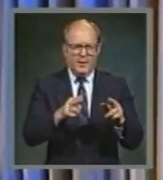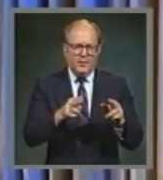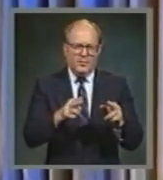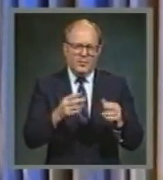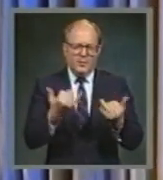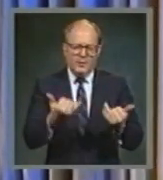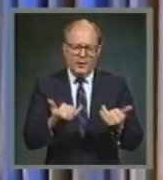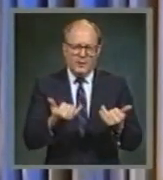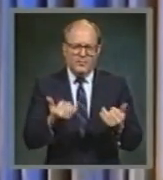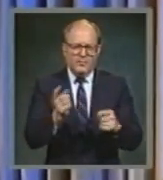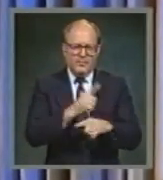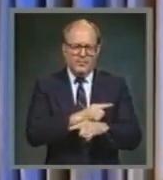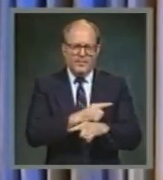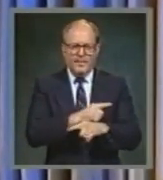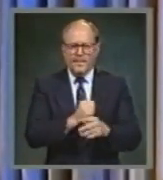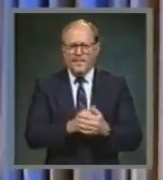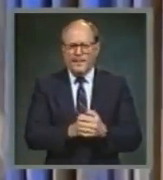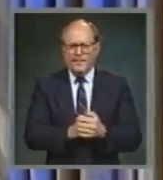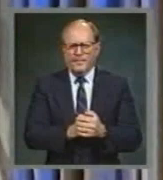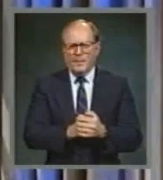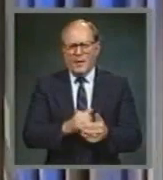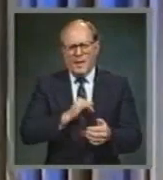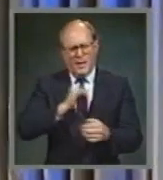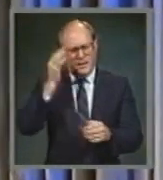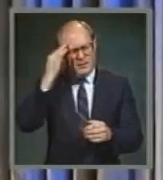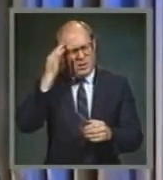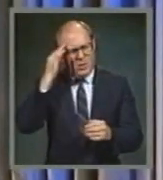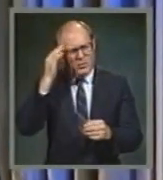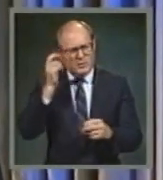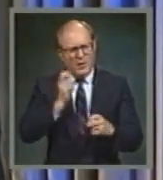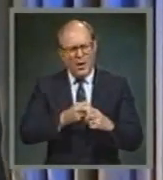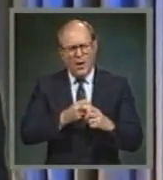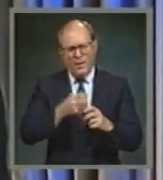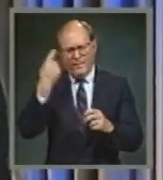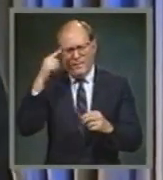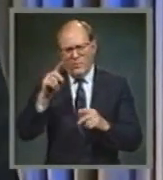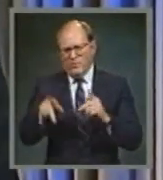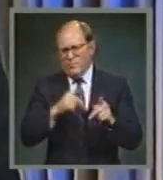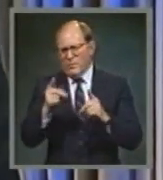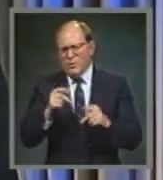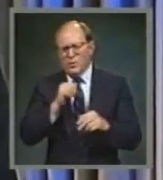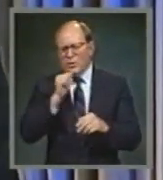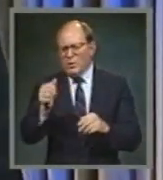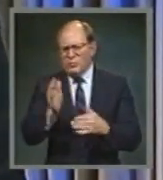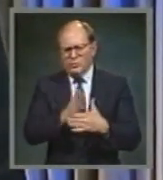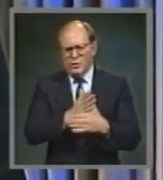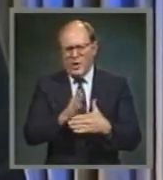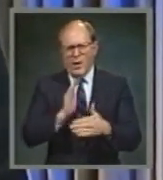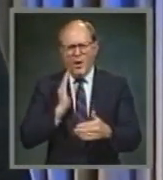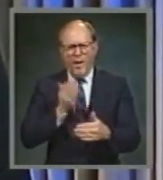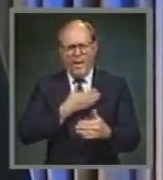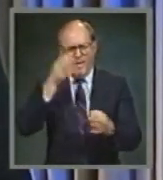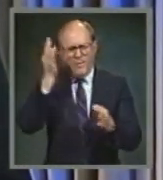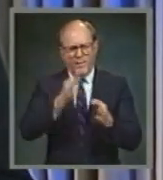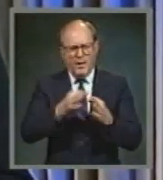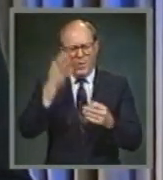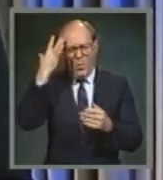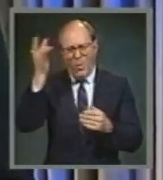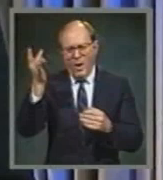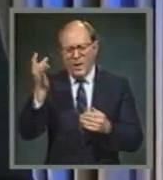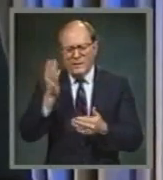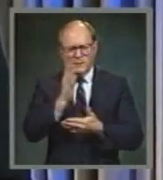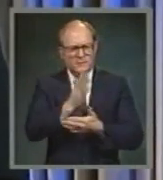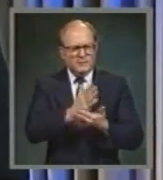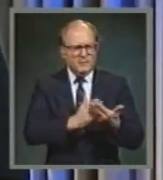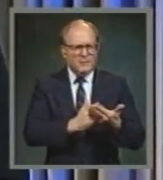politically correct. I know it must be extremely difficult for people who do not share our faith to understand why some of